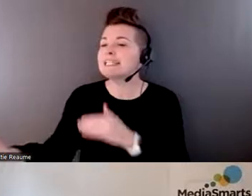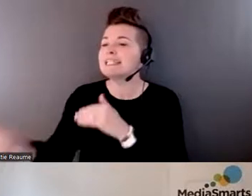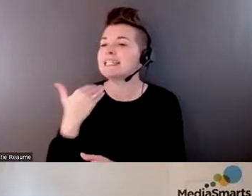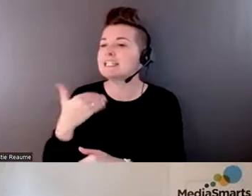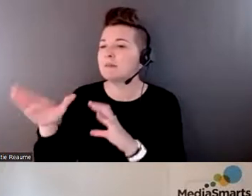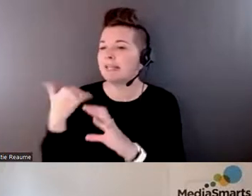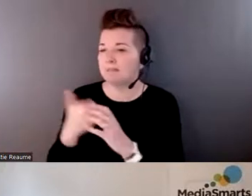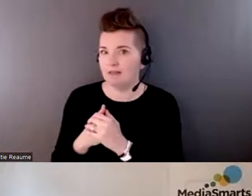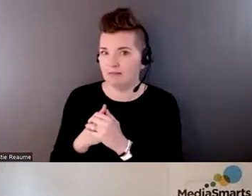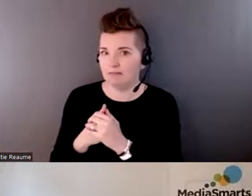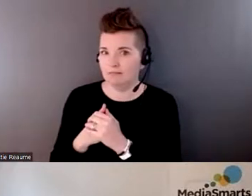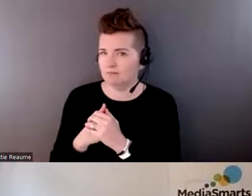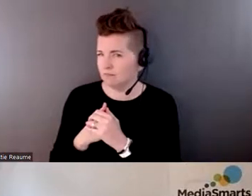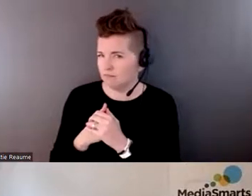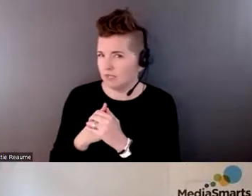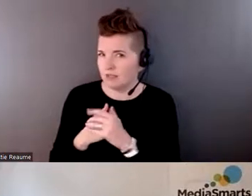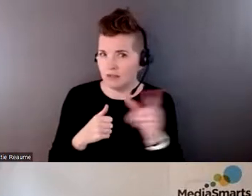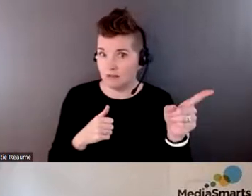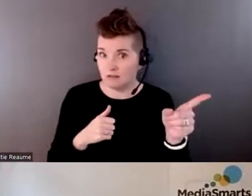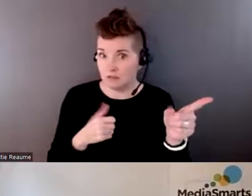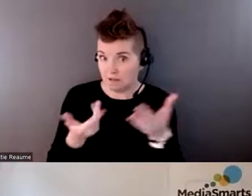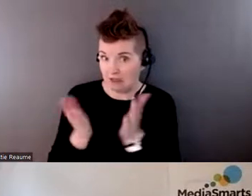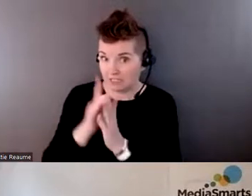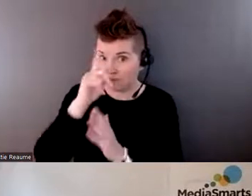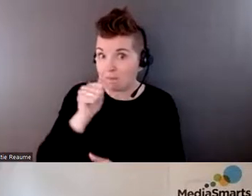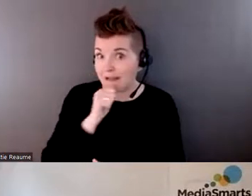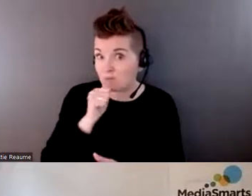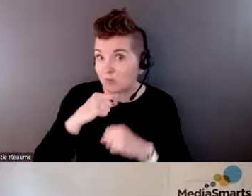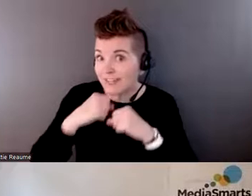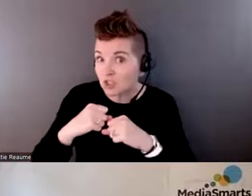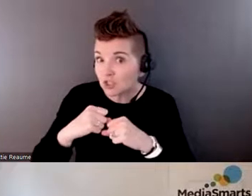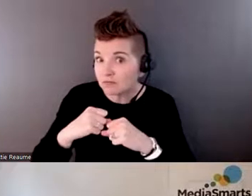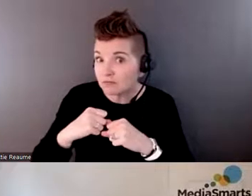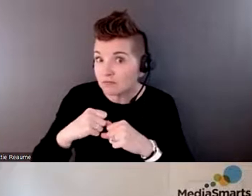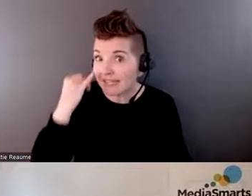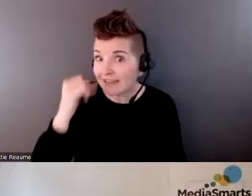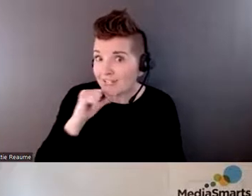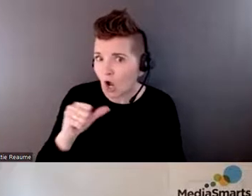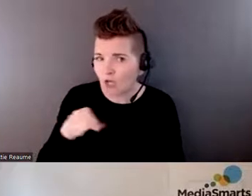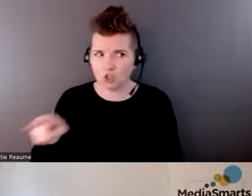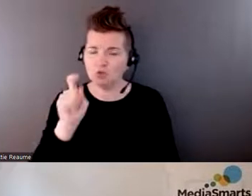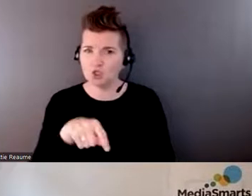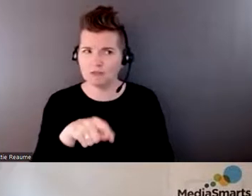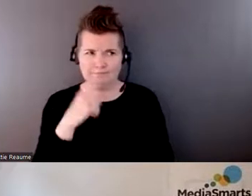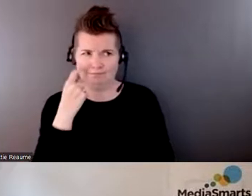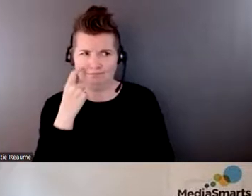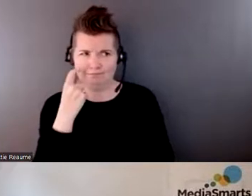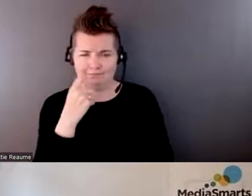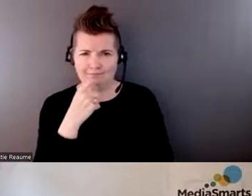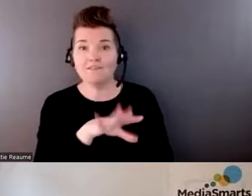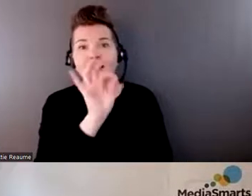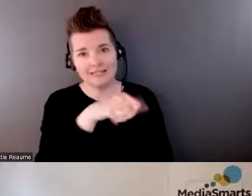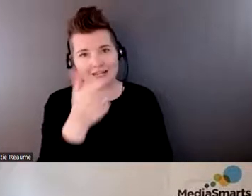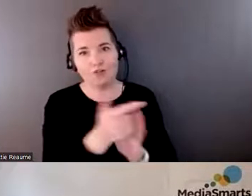are they asking for documents to be password protected? If they're not, you really should be looking for another service provider.